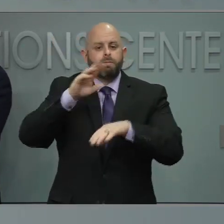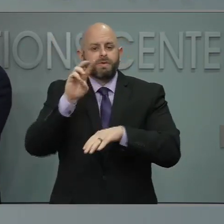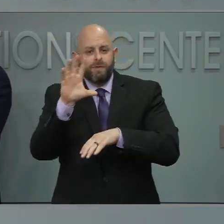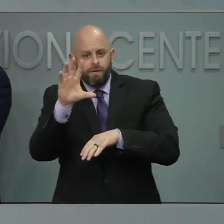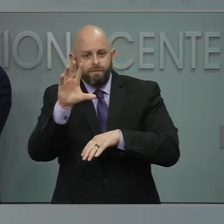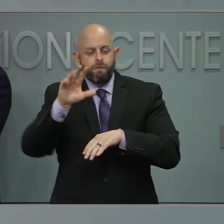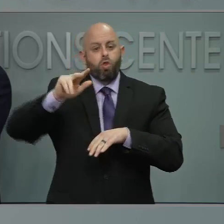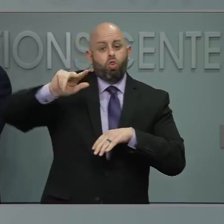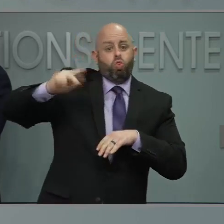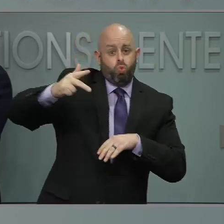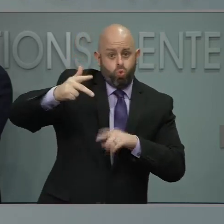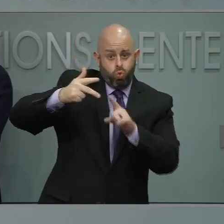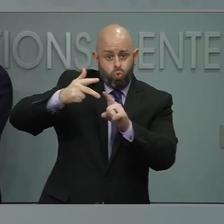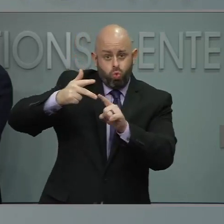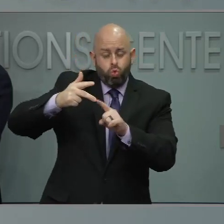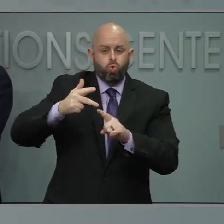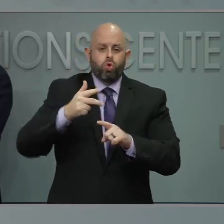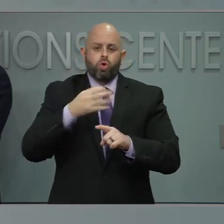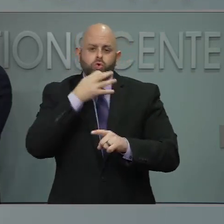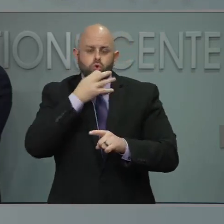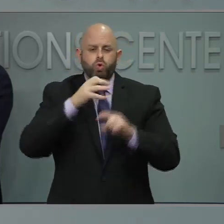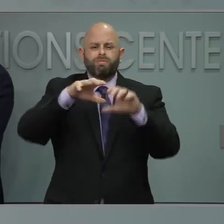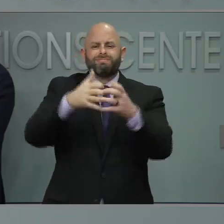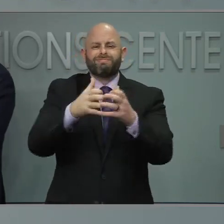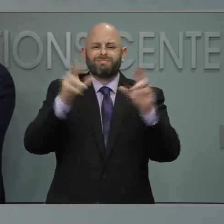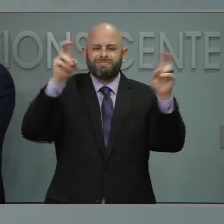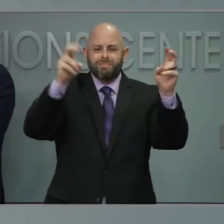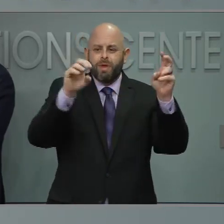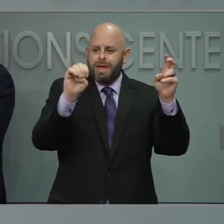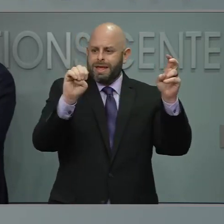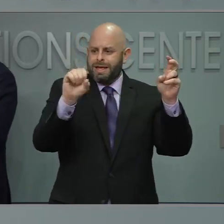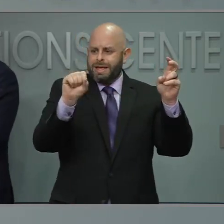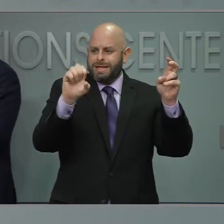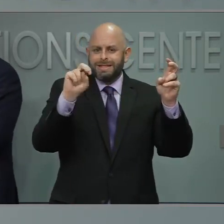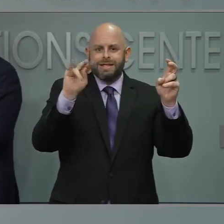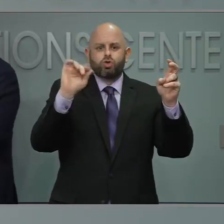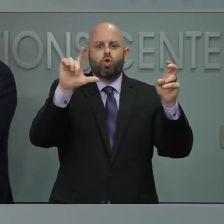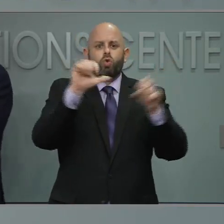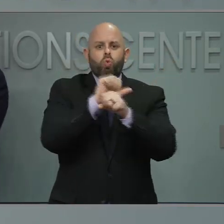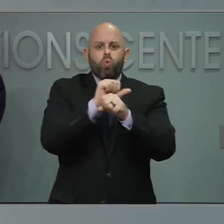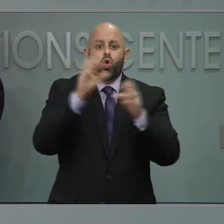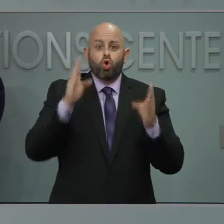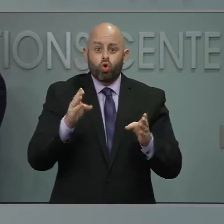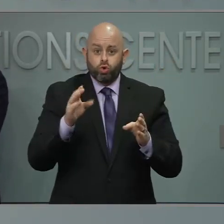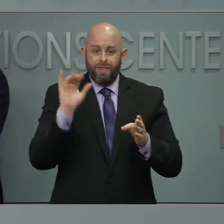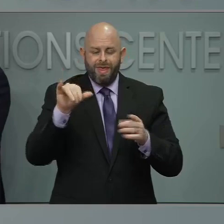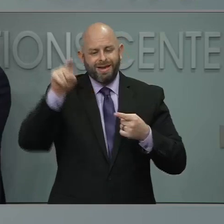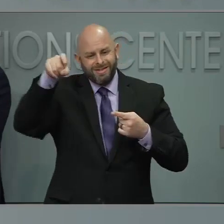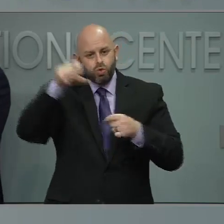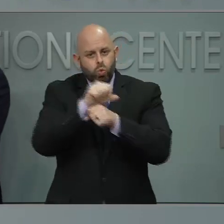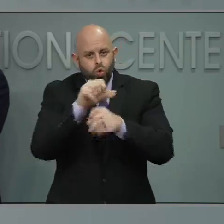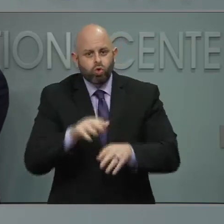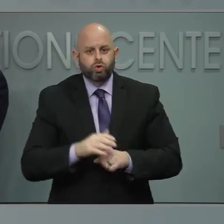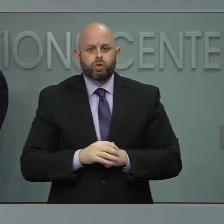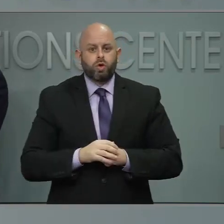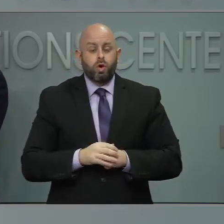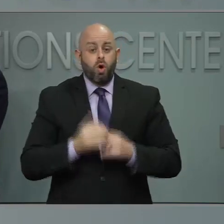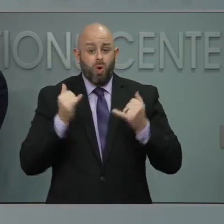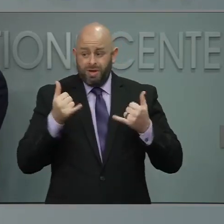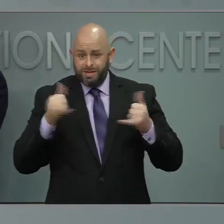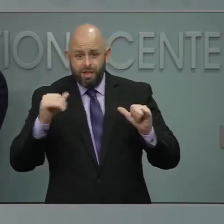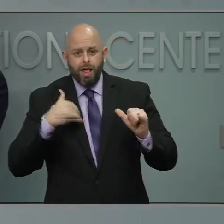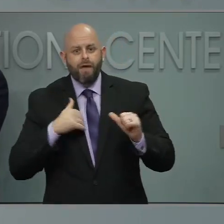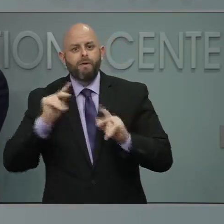concerned about that want to reiterate what I said earlier. We still have thousands and thousands of people who are on waiting